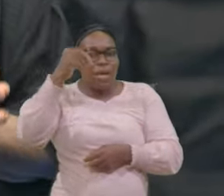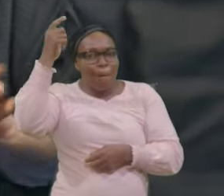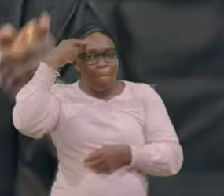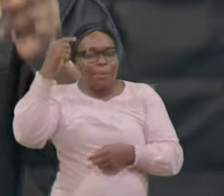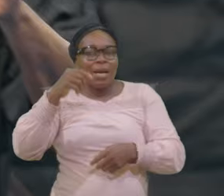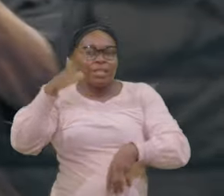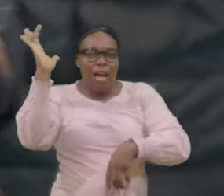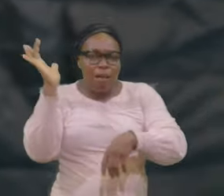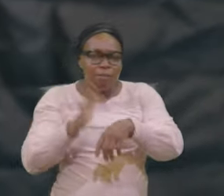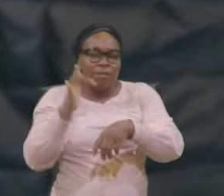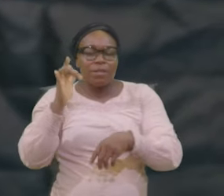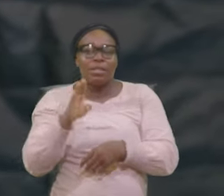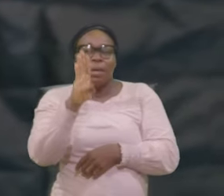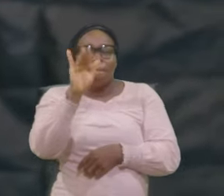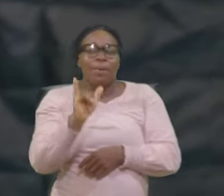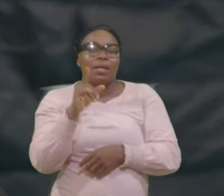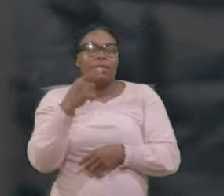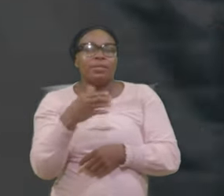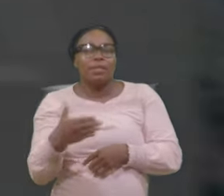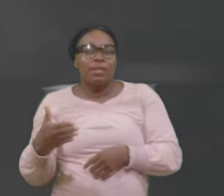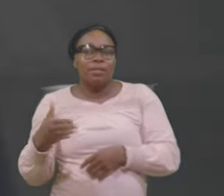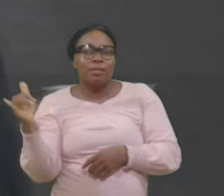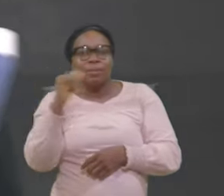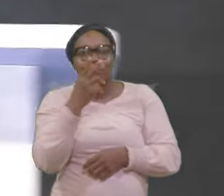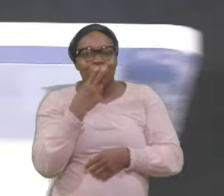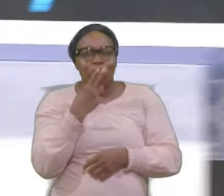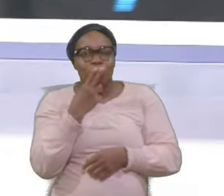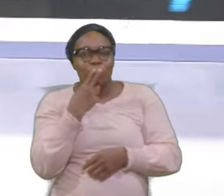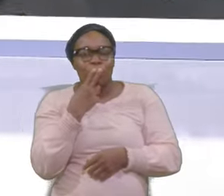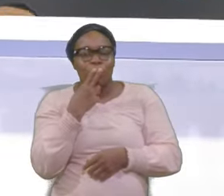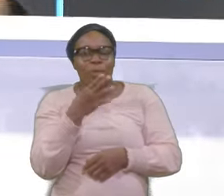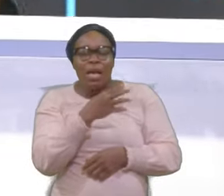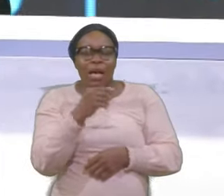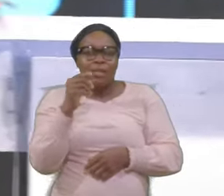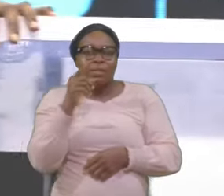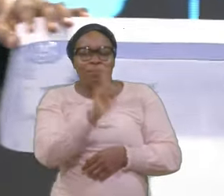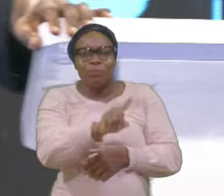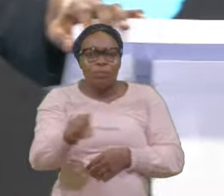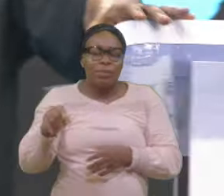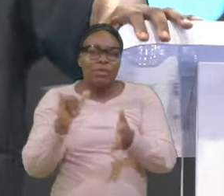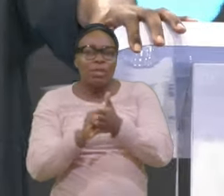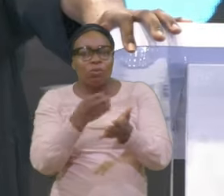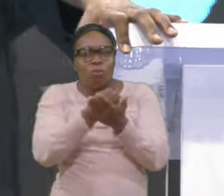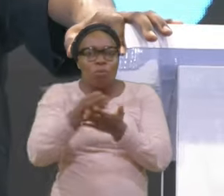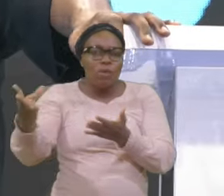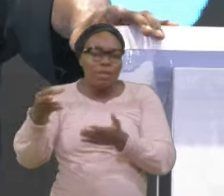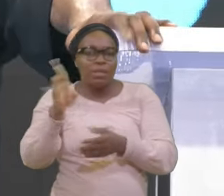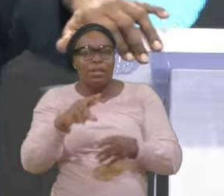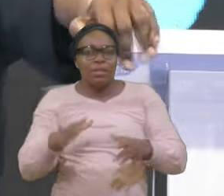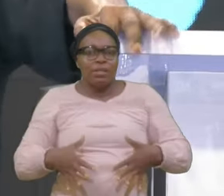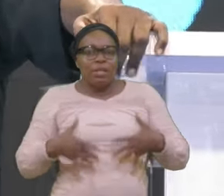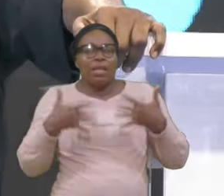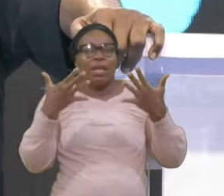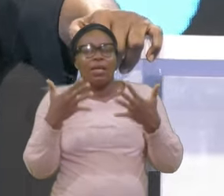The things You smoke And there Are people That waste Their lives By drinking The problem